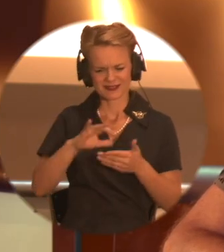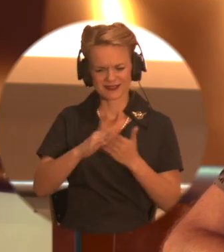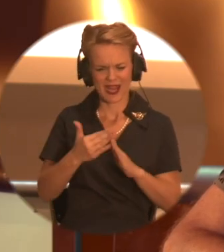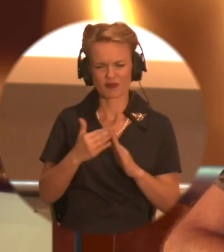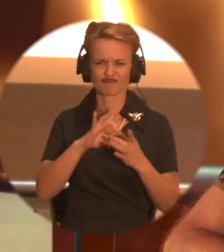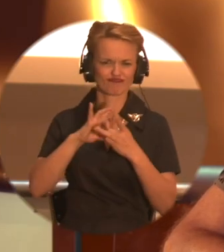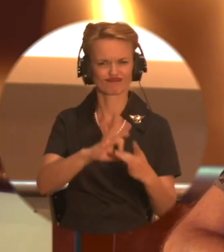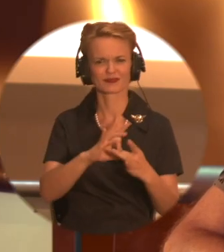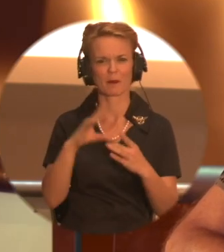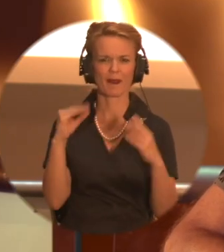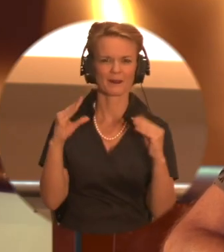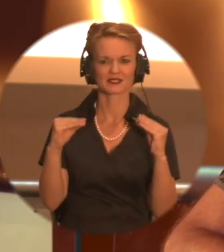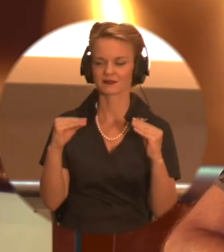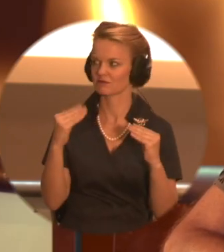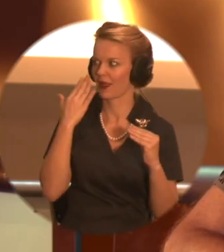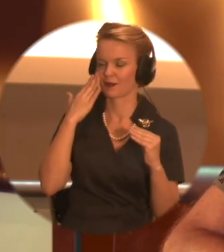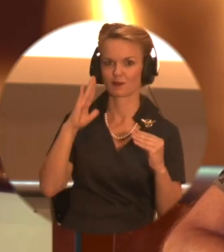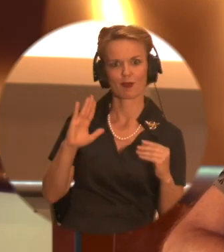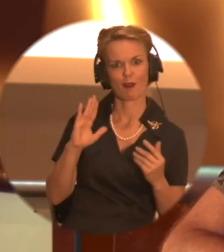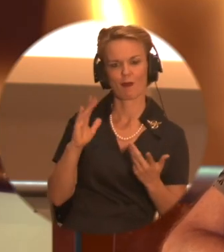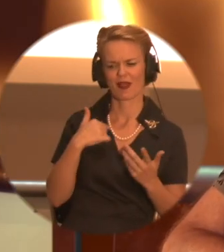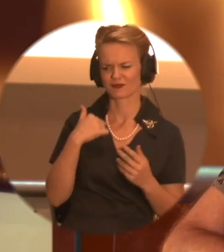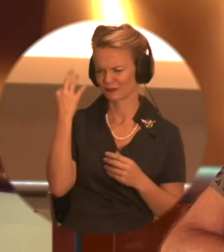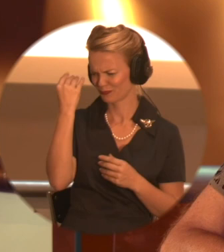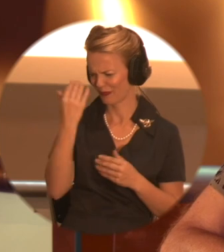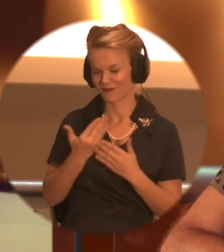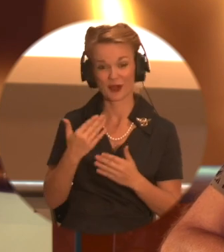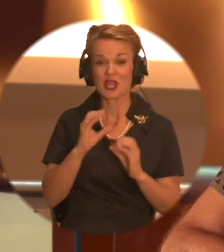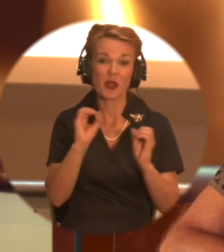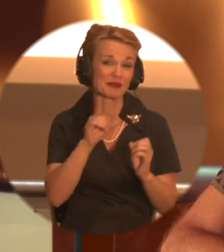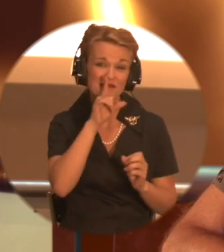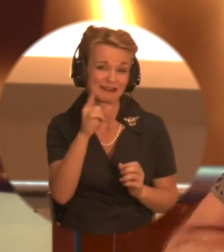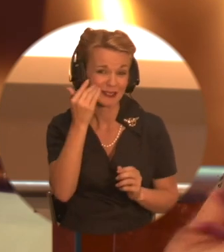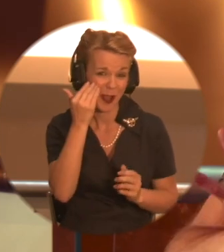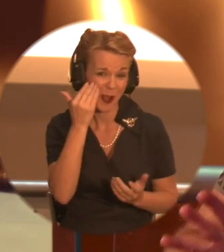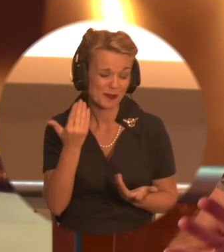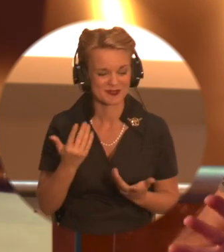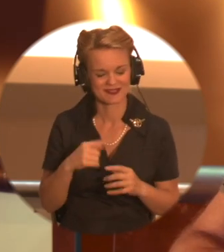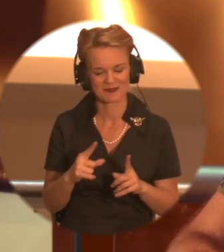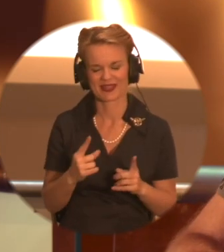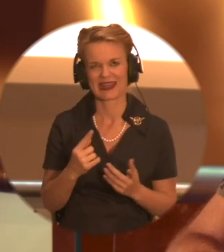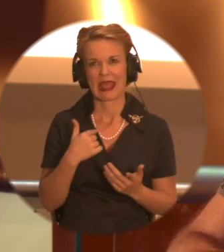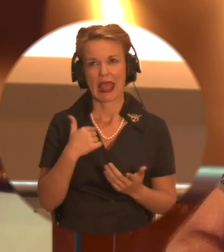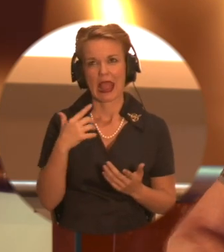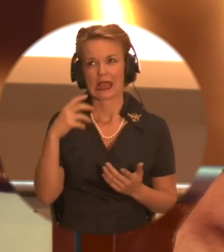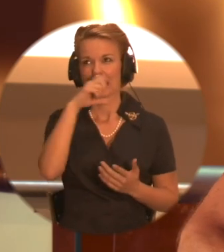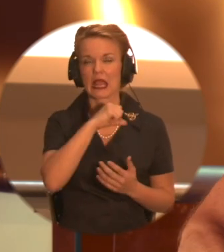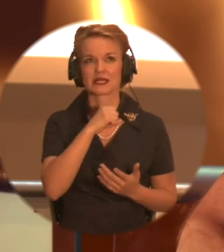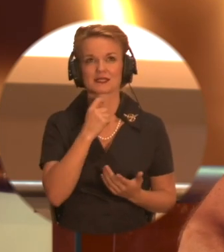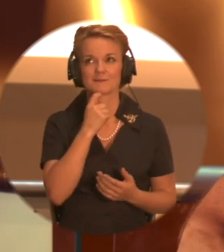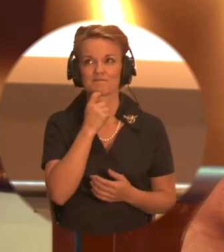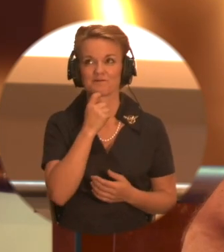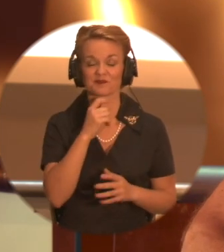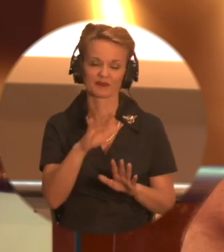give thought to that and I don't know. Yeah. No one does. I, I, all I can figure is, I mean, I think